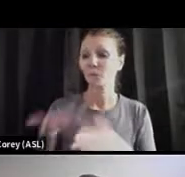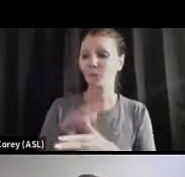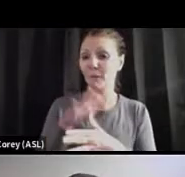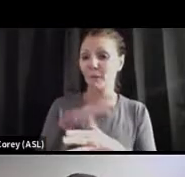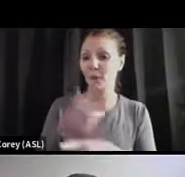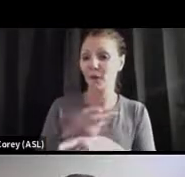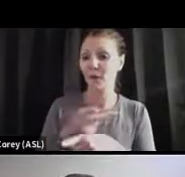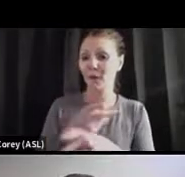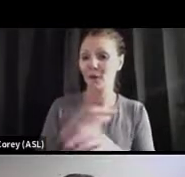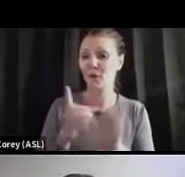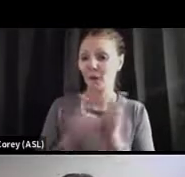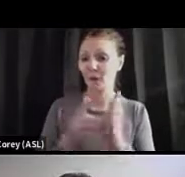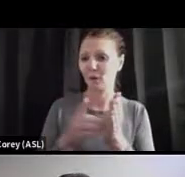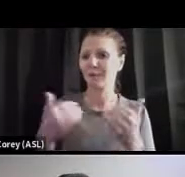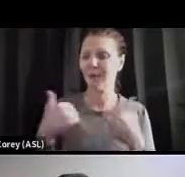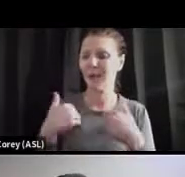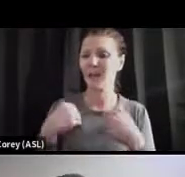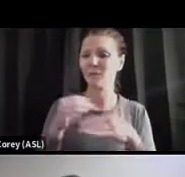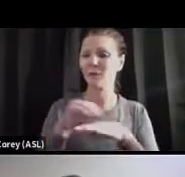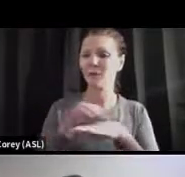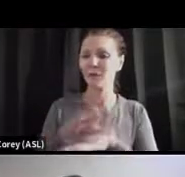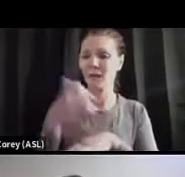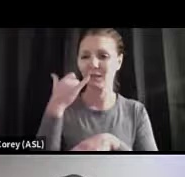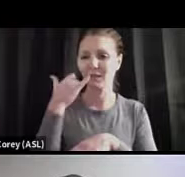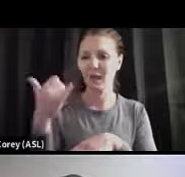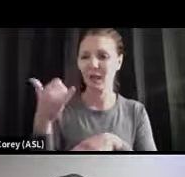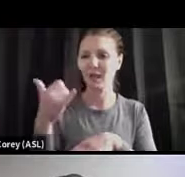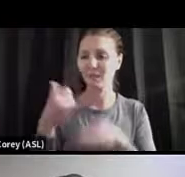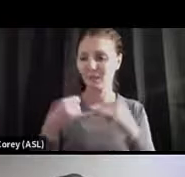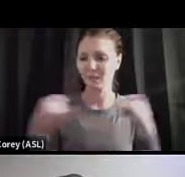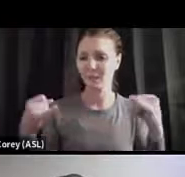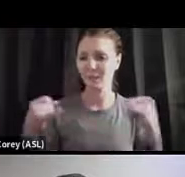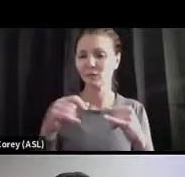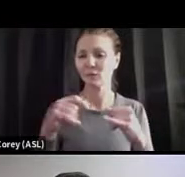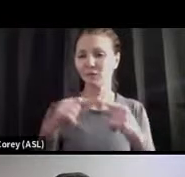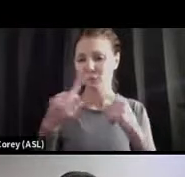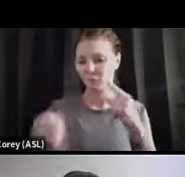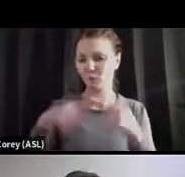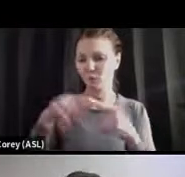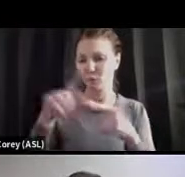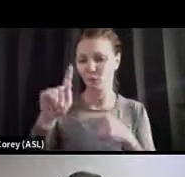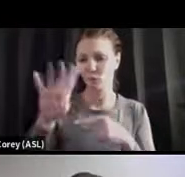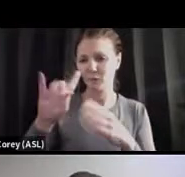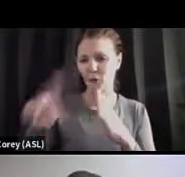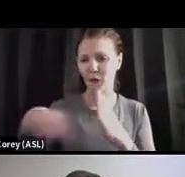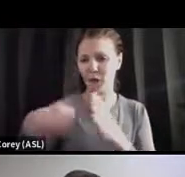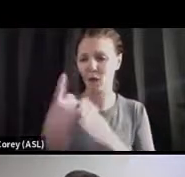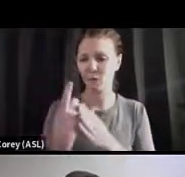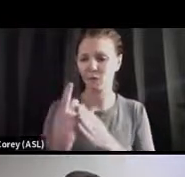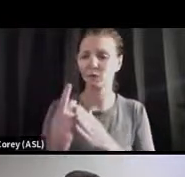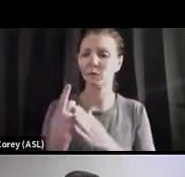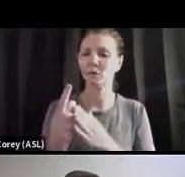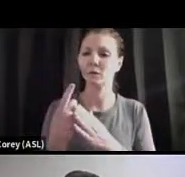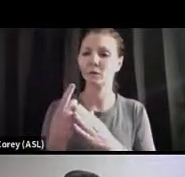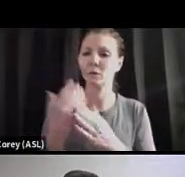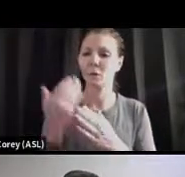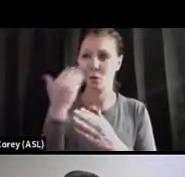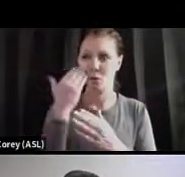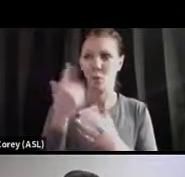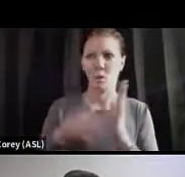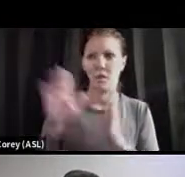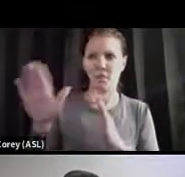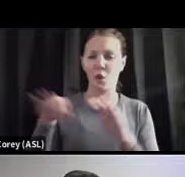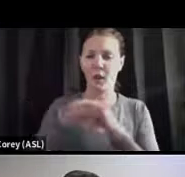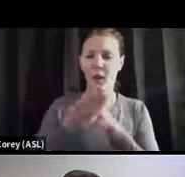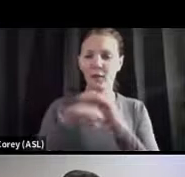have advice lines in round-the-clock coverage, dial their office or know what their access is or what